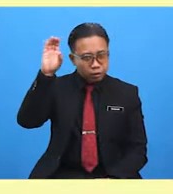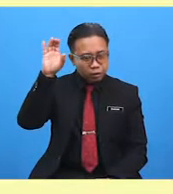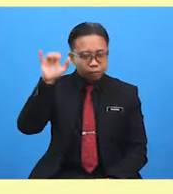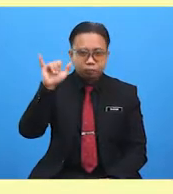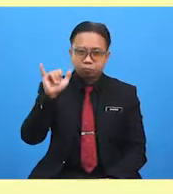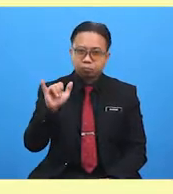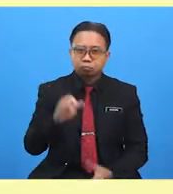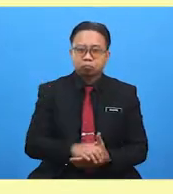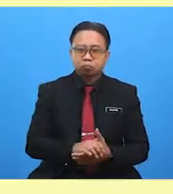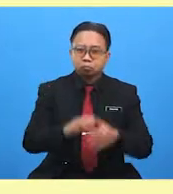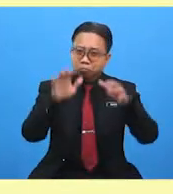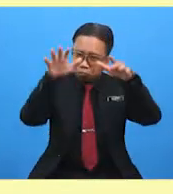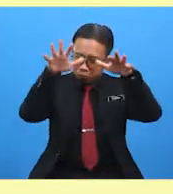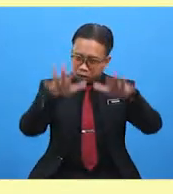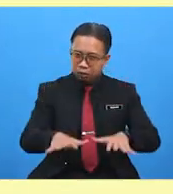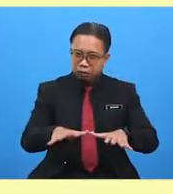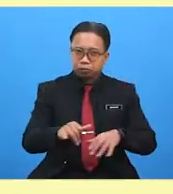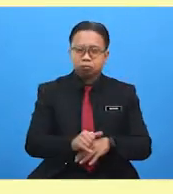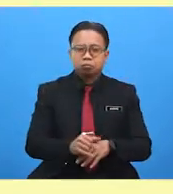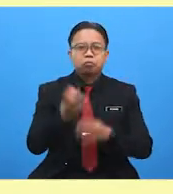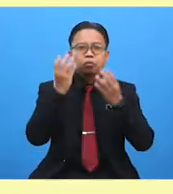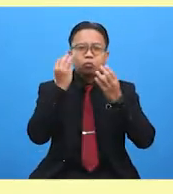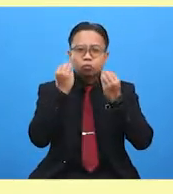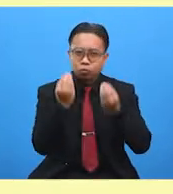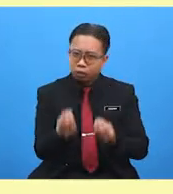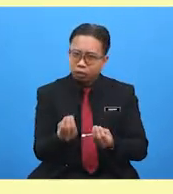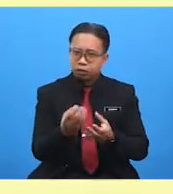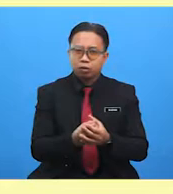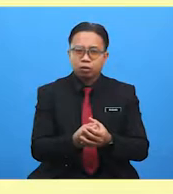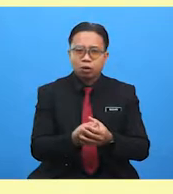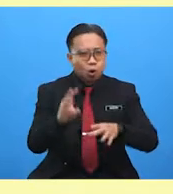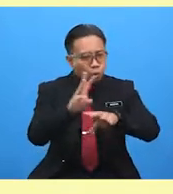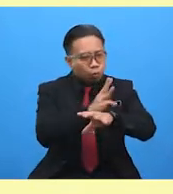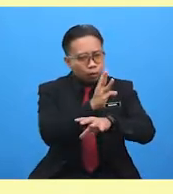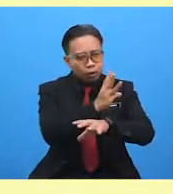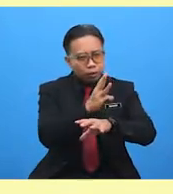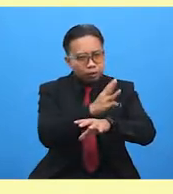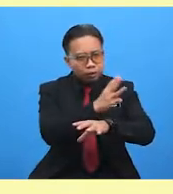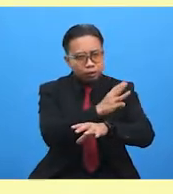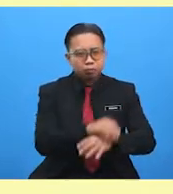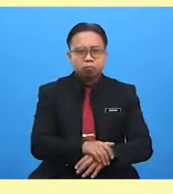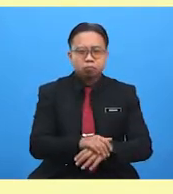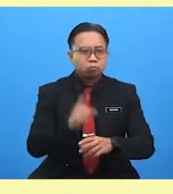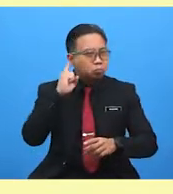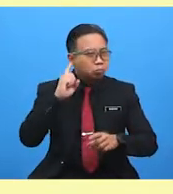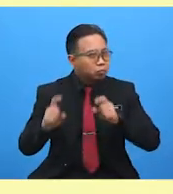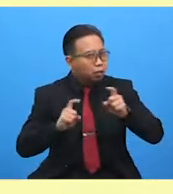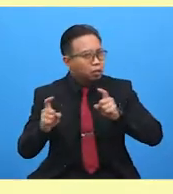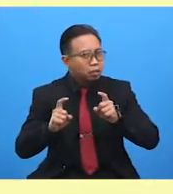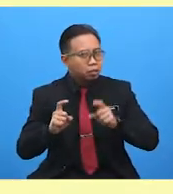Rainy. Wet. Windy. Thunder and lightning.